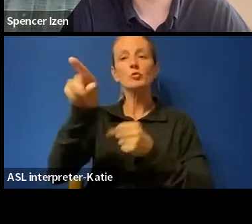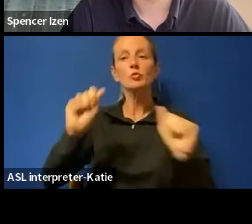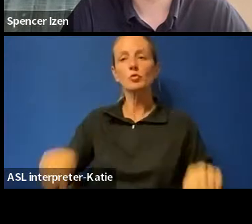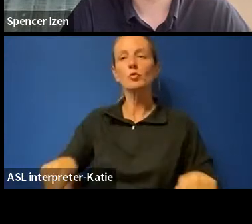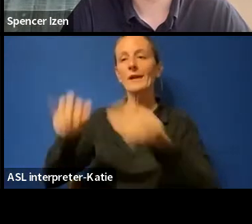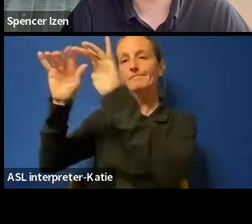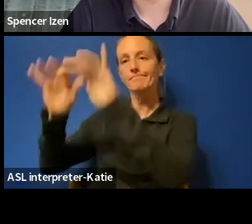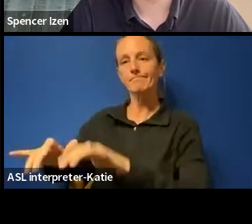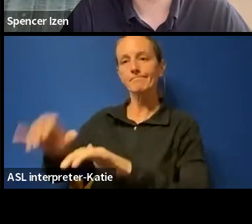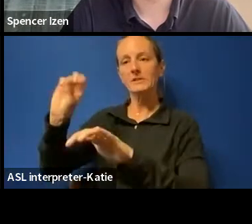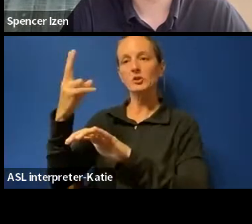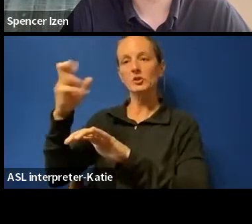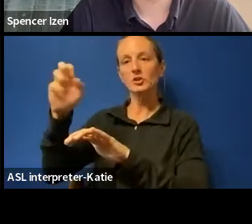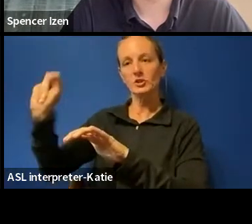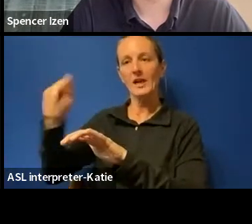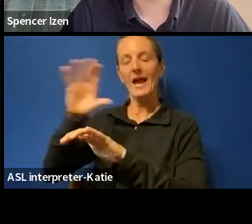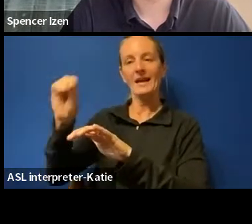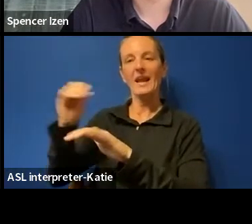from in the chat now.